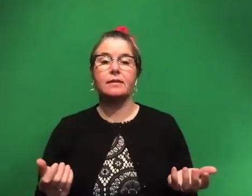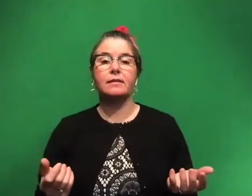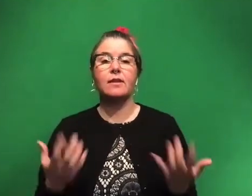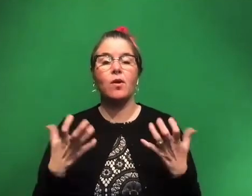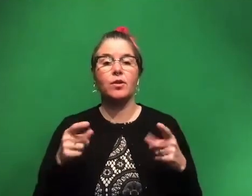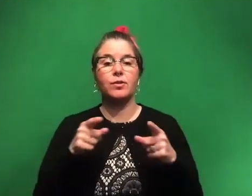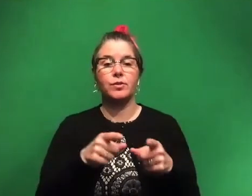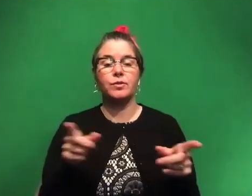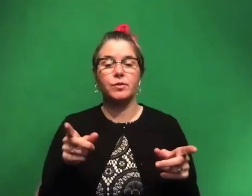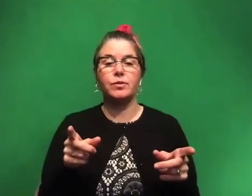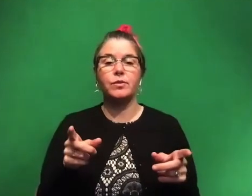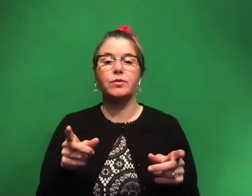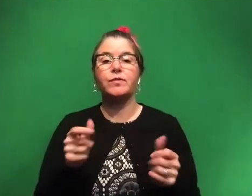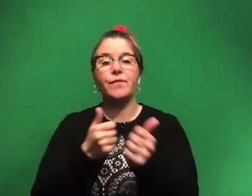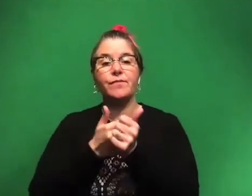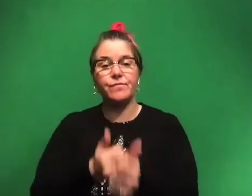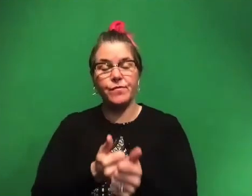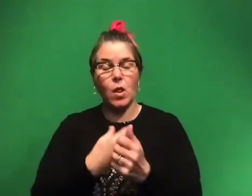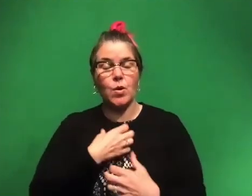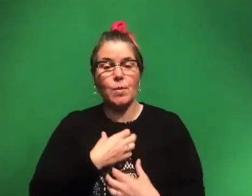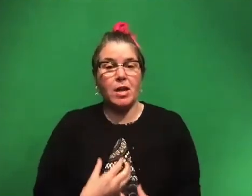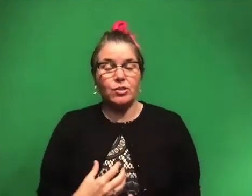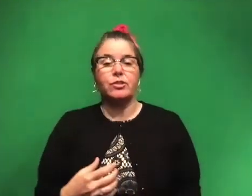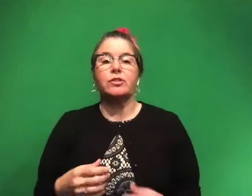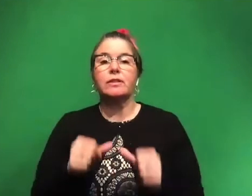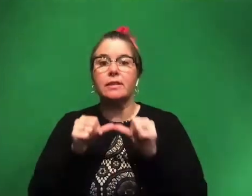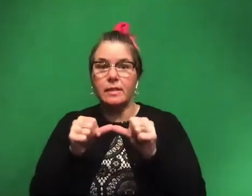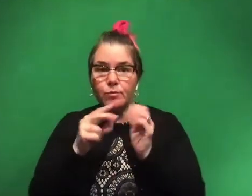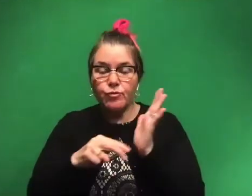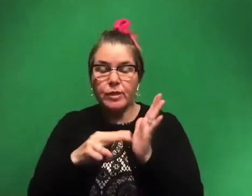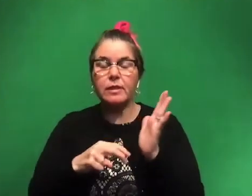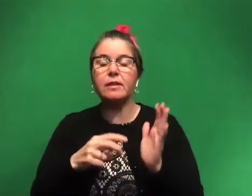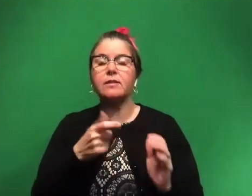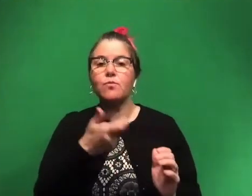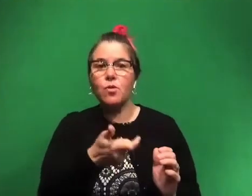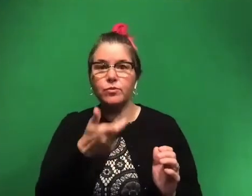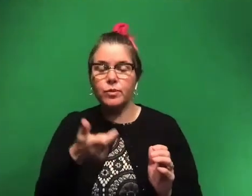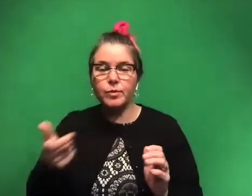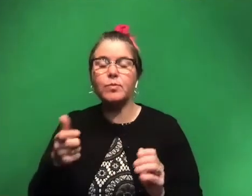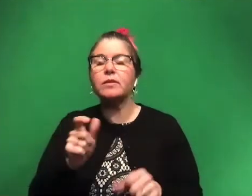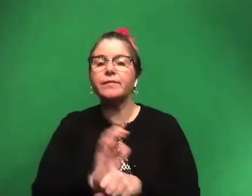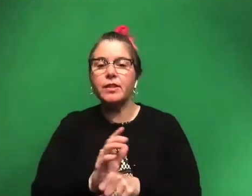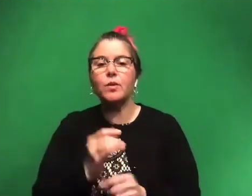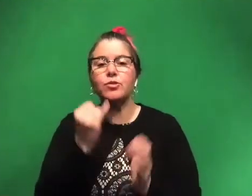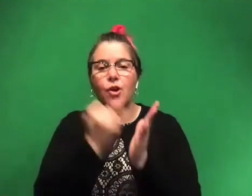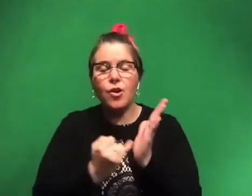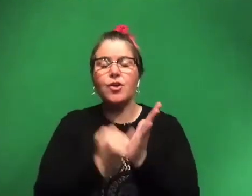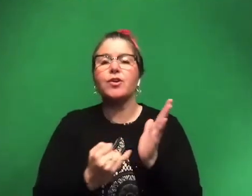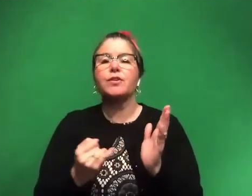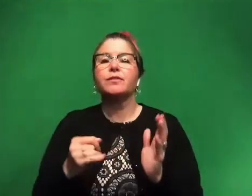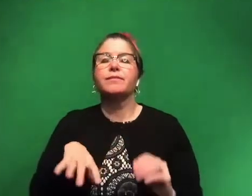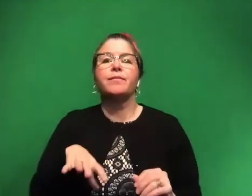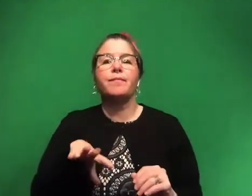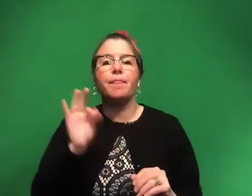just follow your passion, keep reading, keep watching videos, do, do art, like find